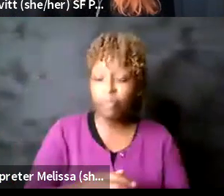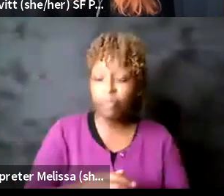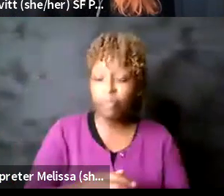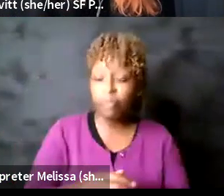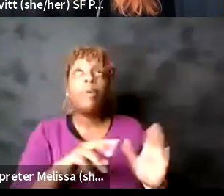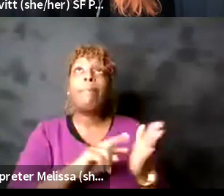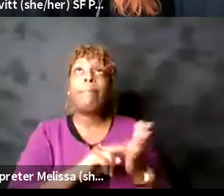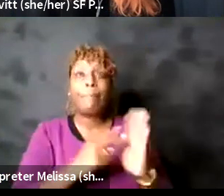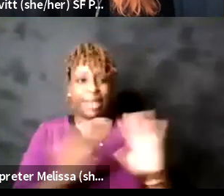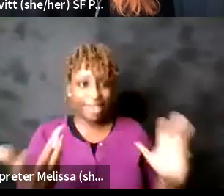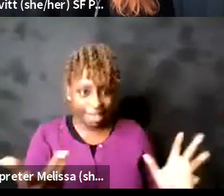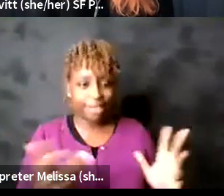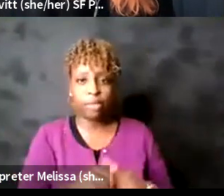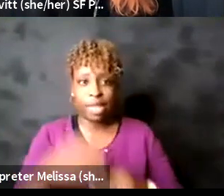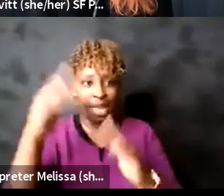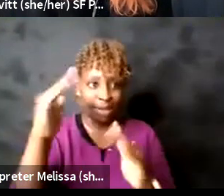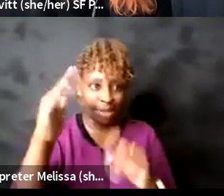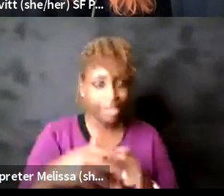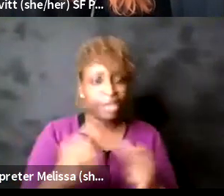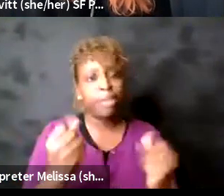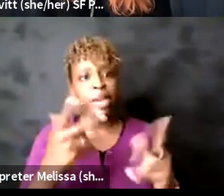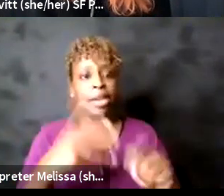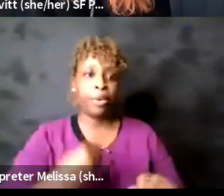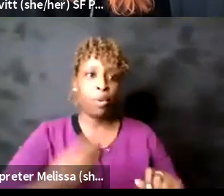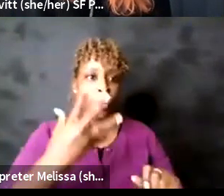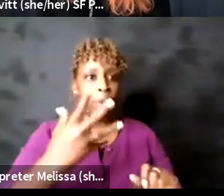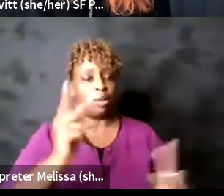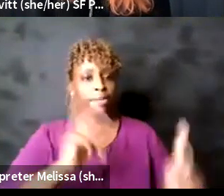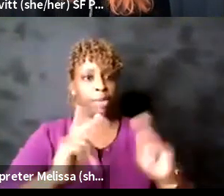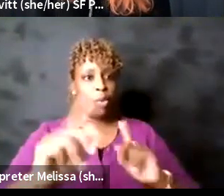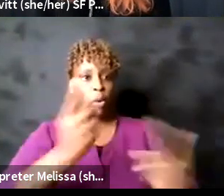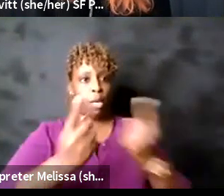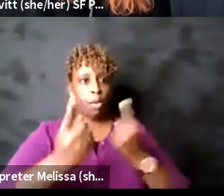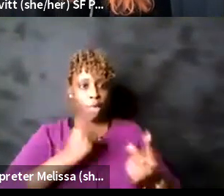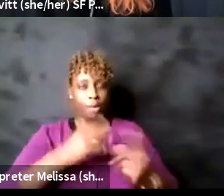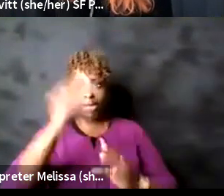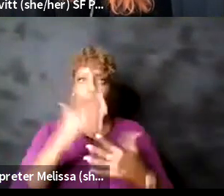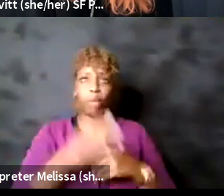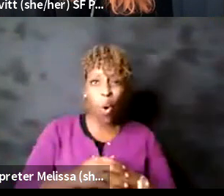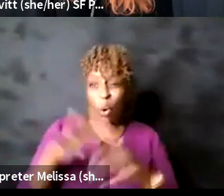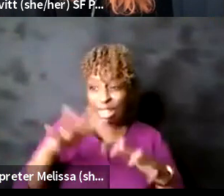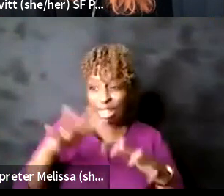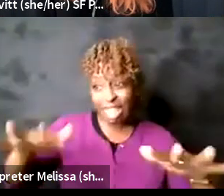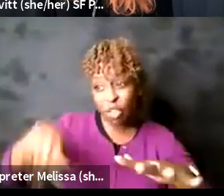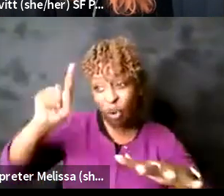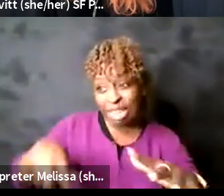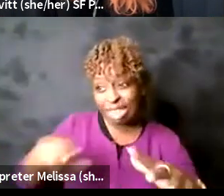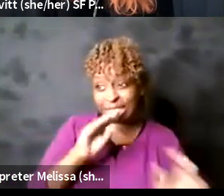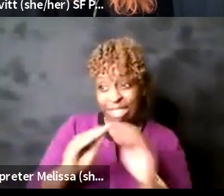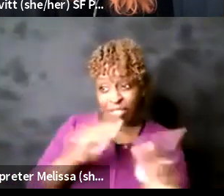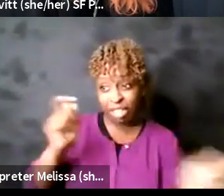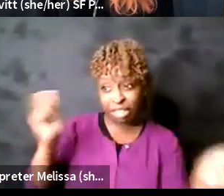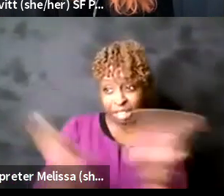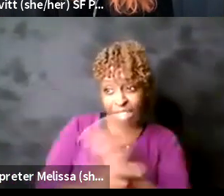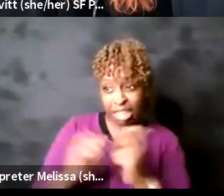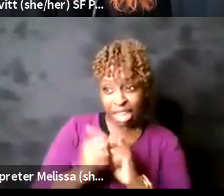to me with expectations of how the space is supposed to be is that what you're referring to maybe maybe yeah yeah well I think that um you know